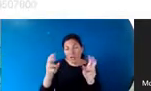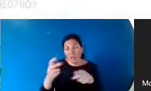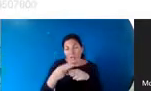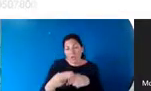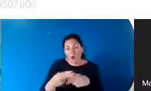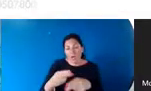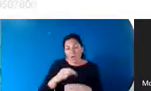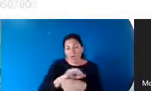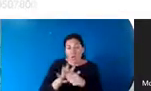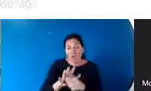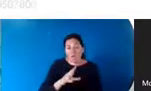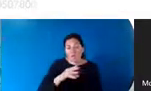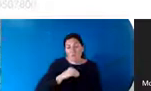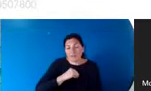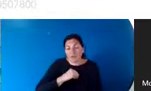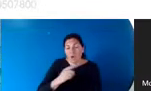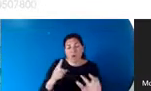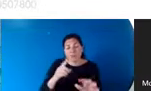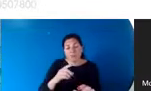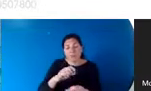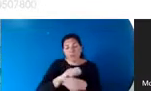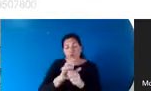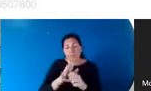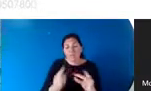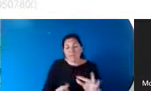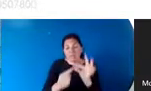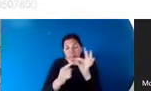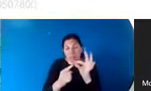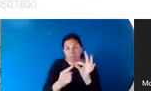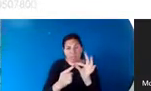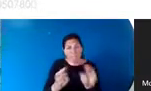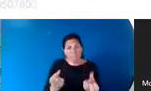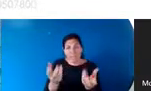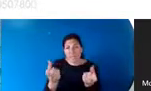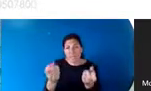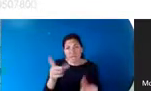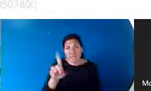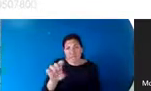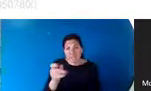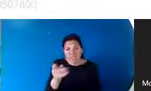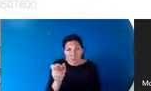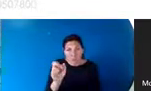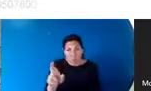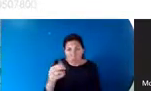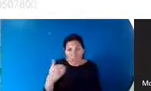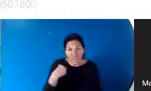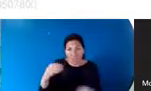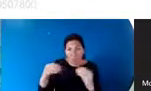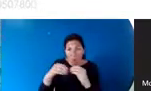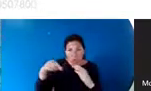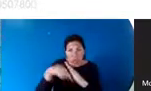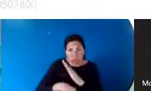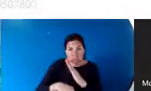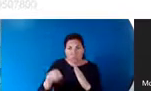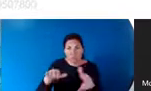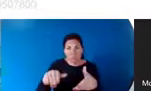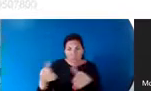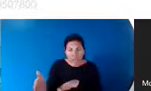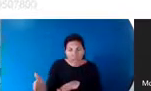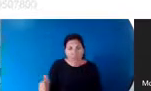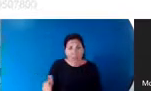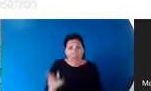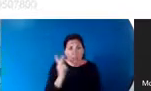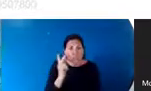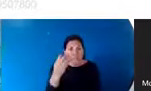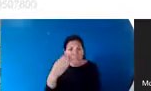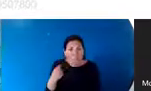noting, for example, that during COVID, a whole range of other disorders had more mortality, not just COVID. This looks in 2020. The blue